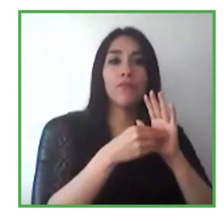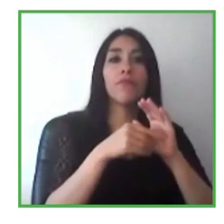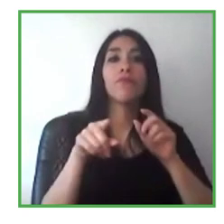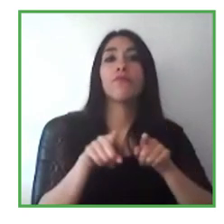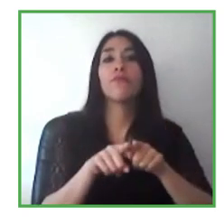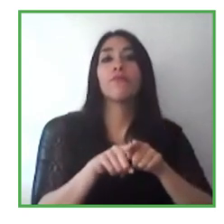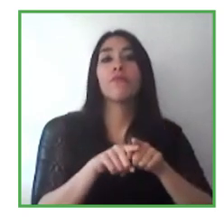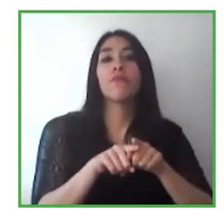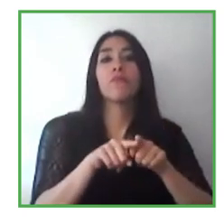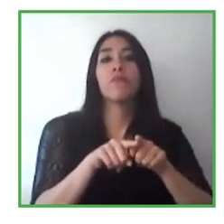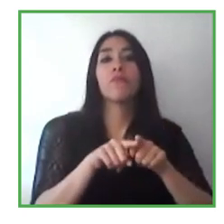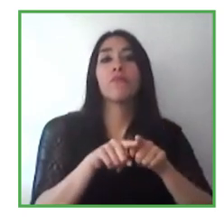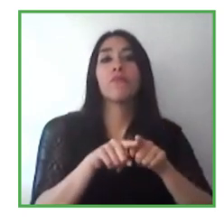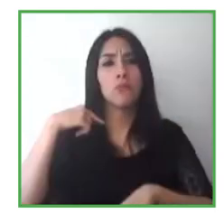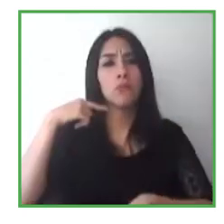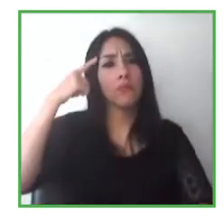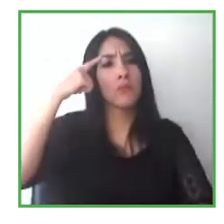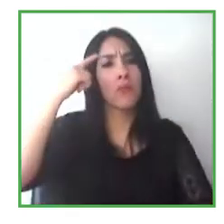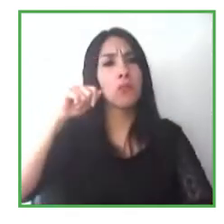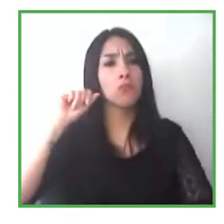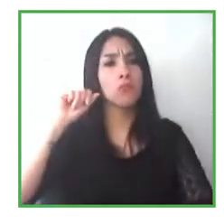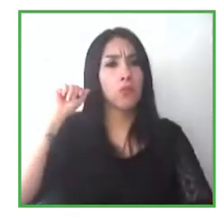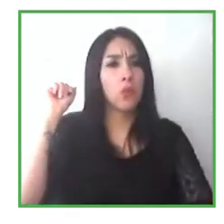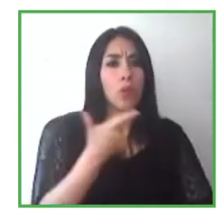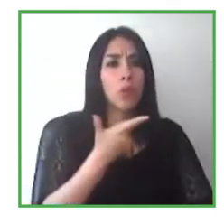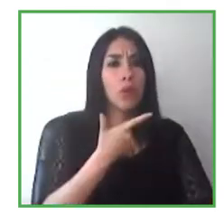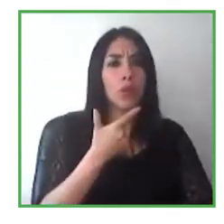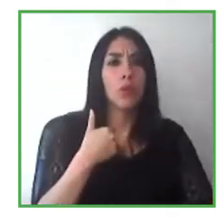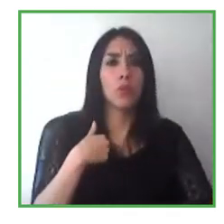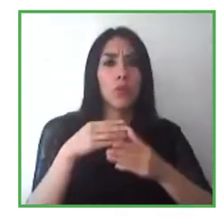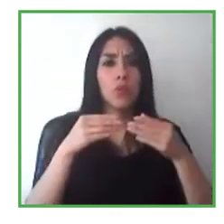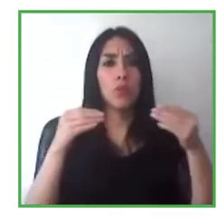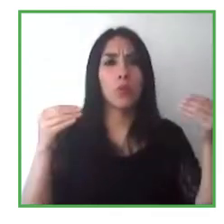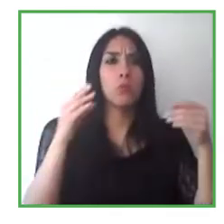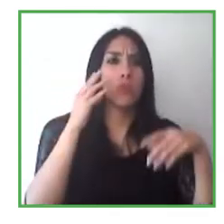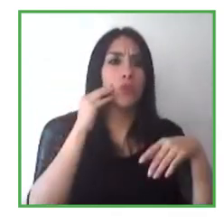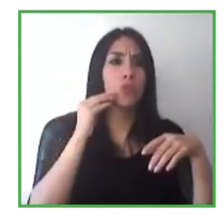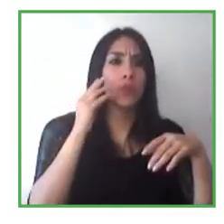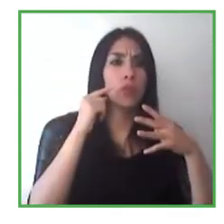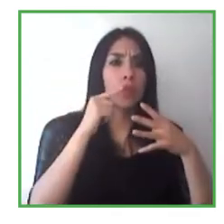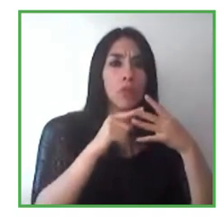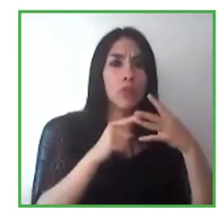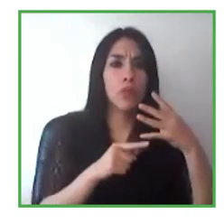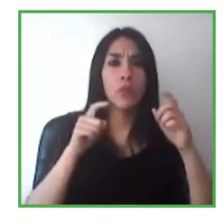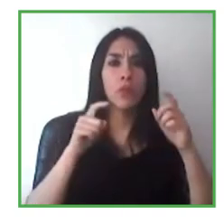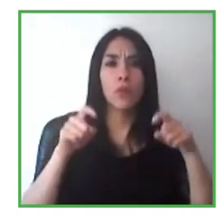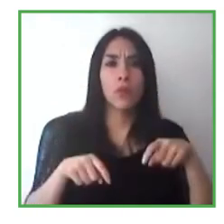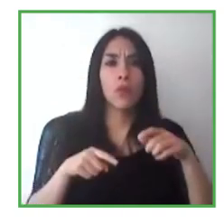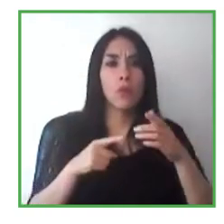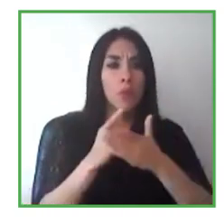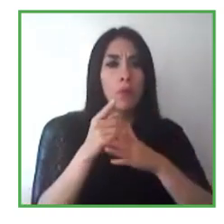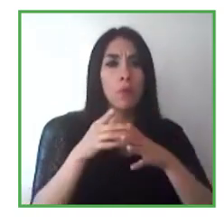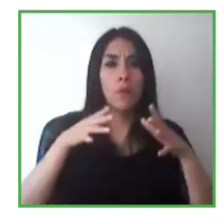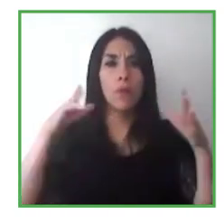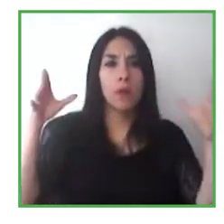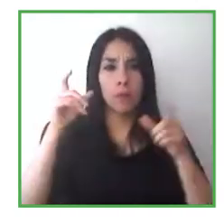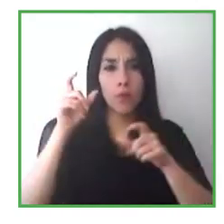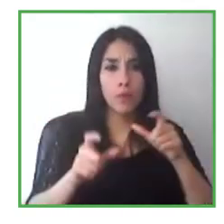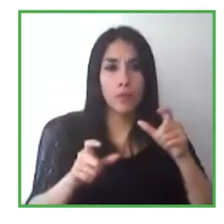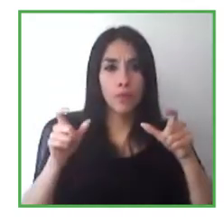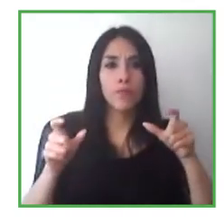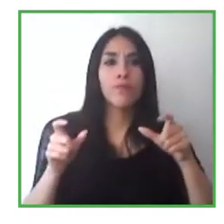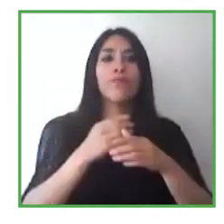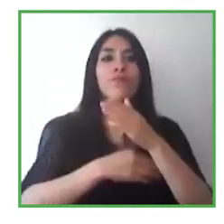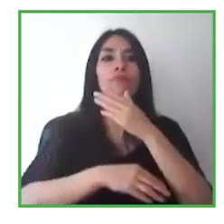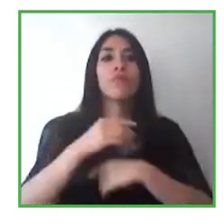there are tremendous opportunities for people with disabilities, maybe more than ever before now, especially in IT roles.